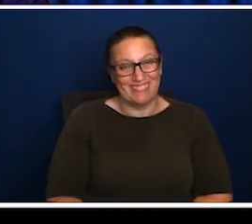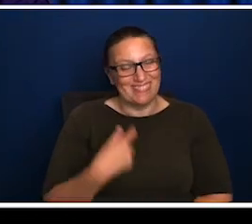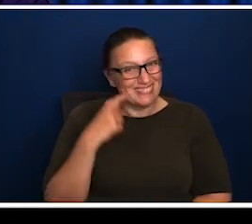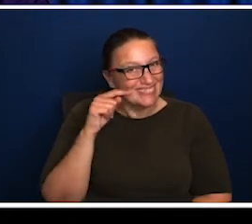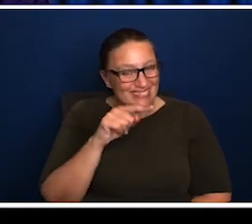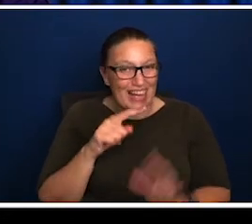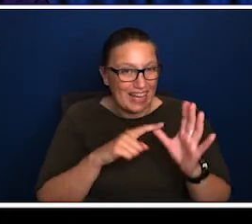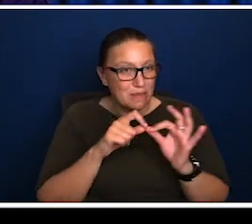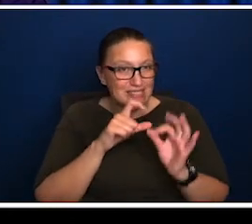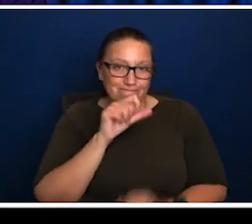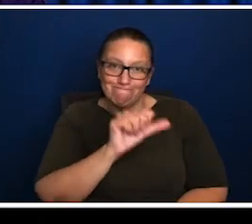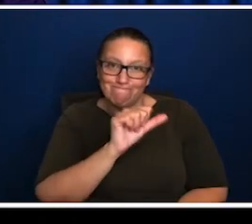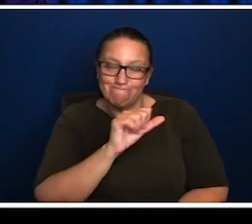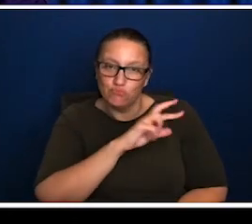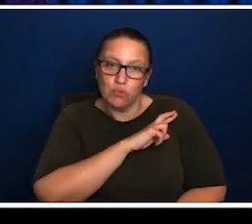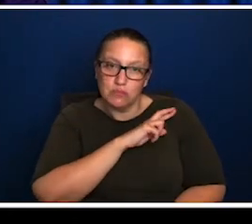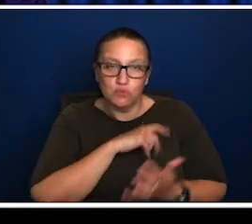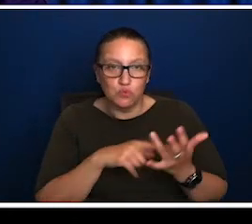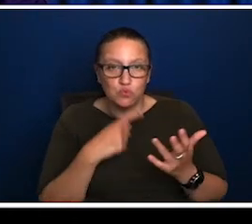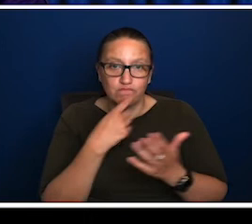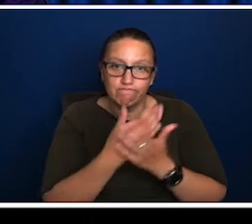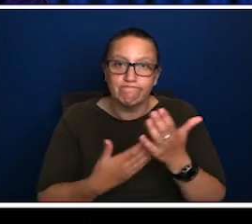uniquely Australian, which is the Australian Broadcasting Corporation.